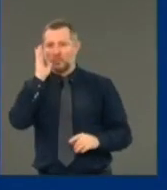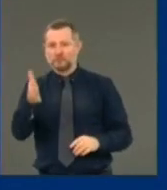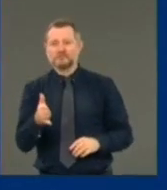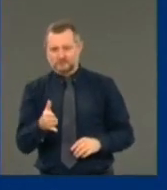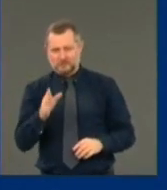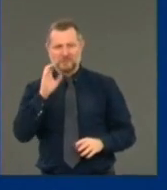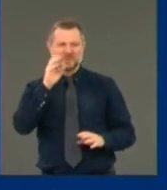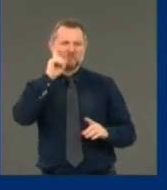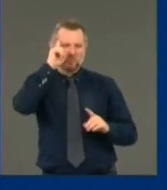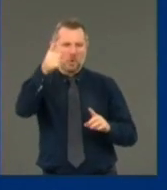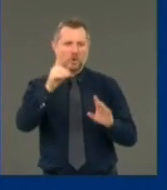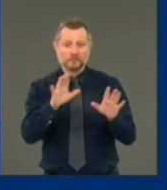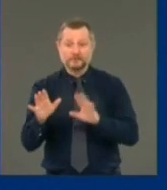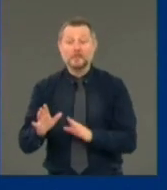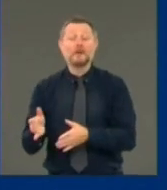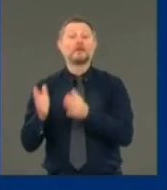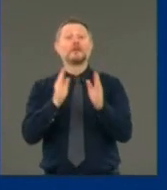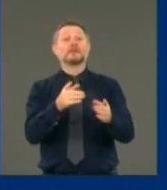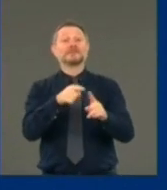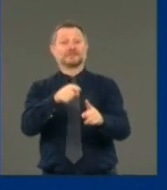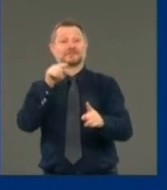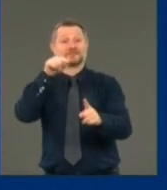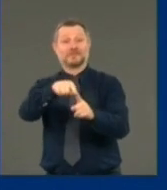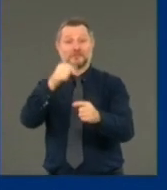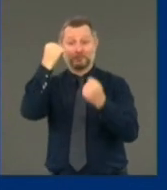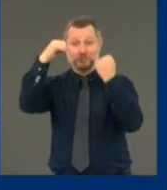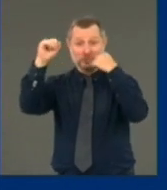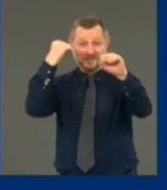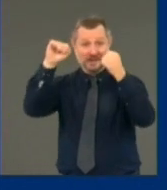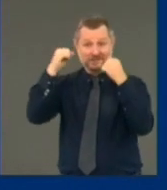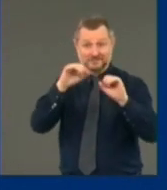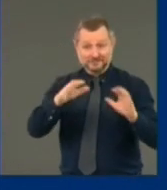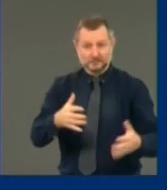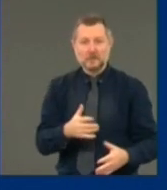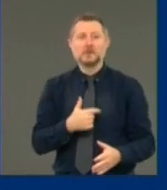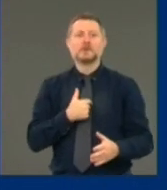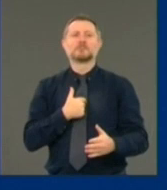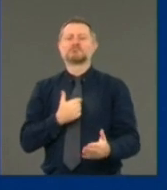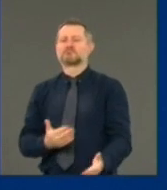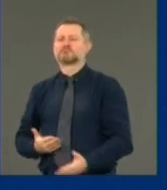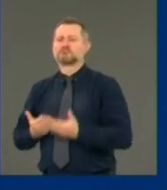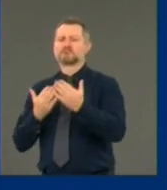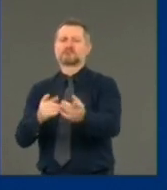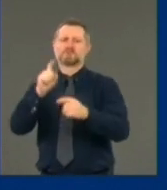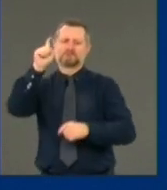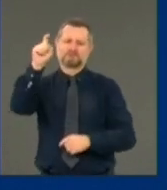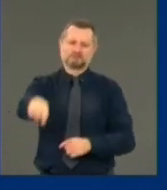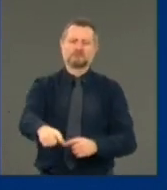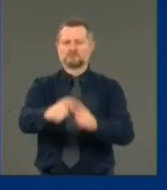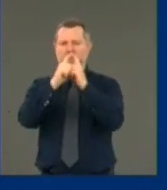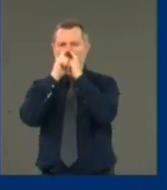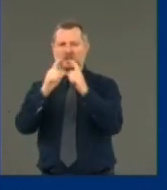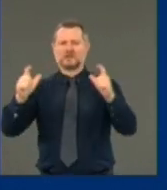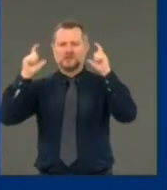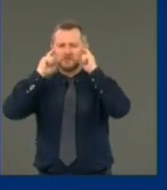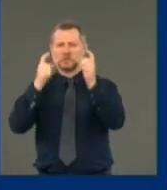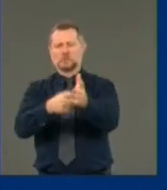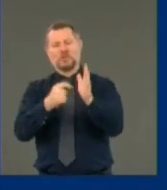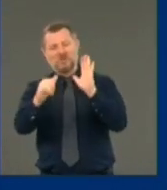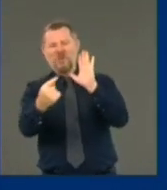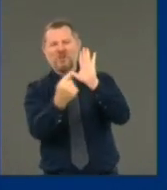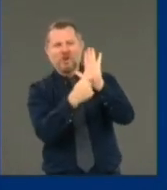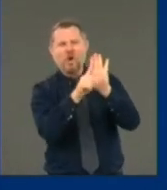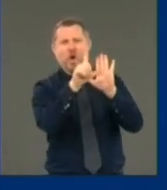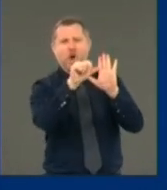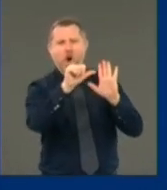To the protesters, I say, wear a mask. It is the law. I signed an executive